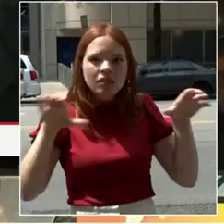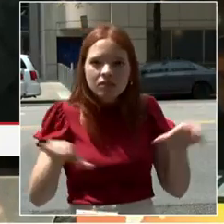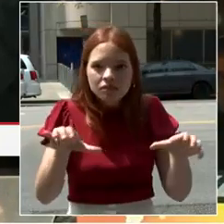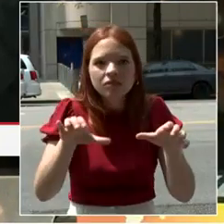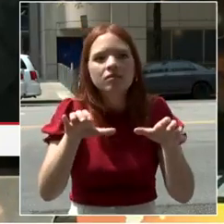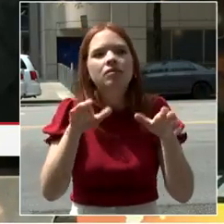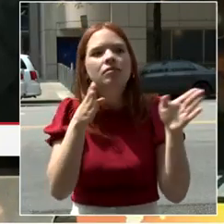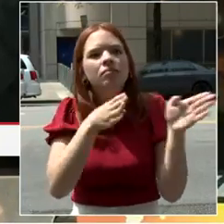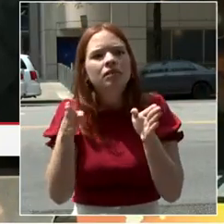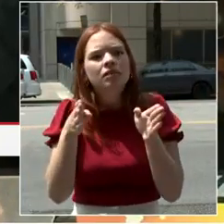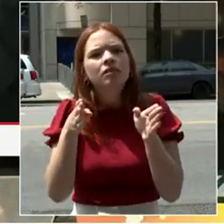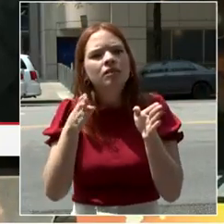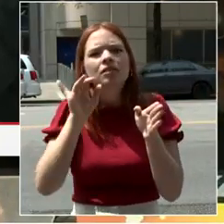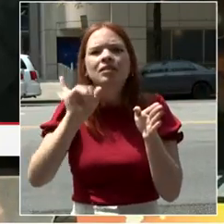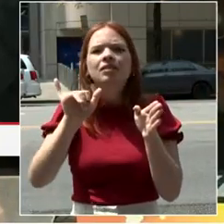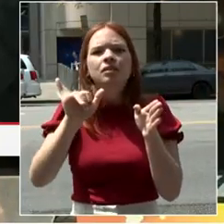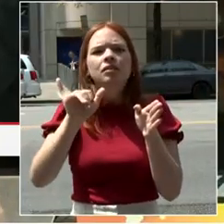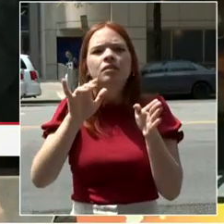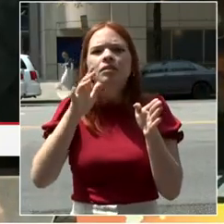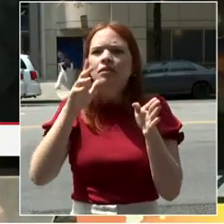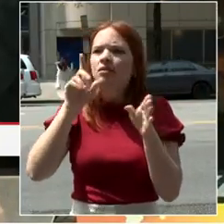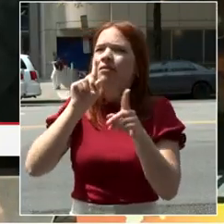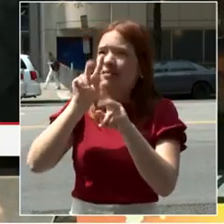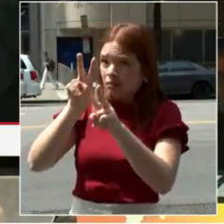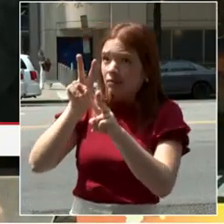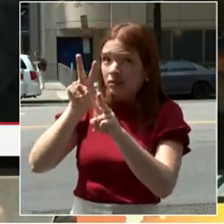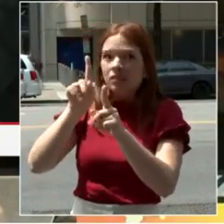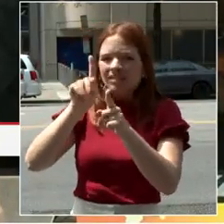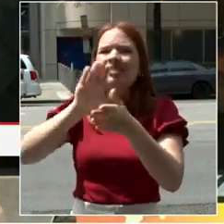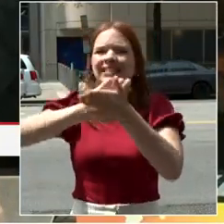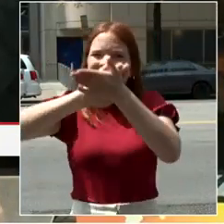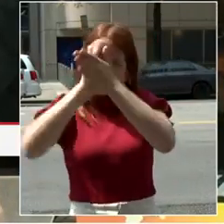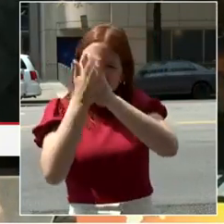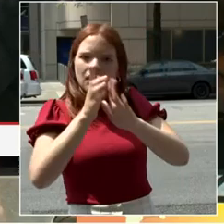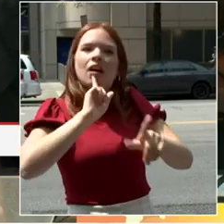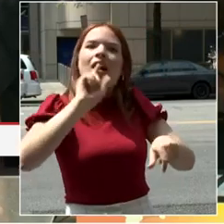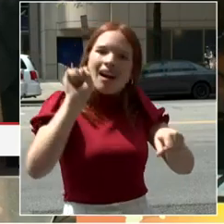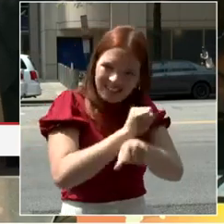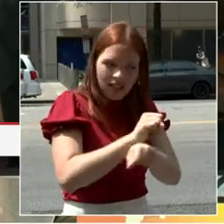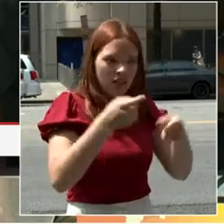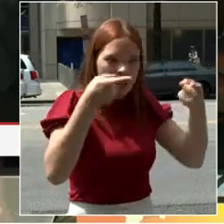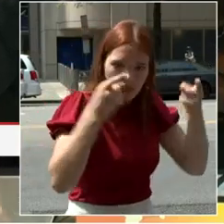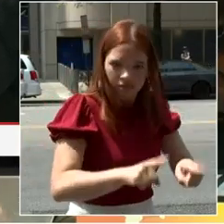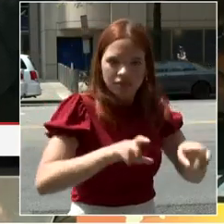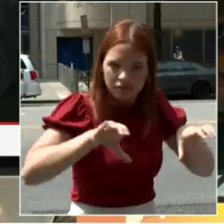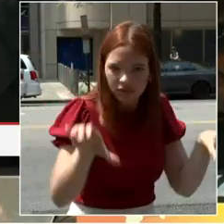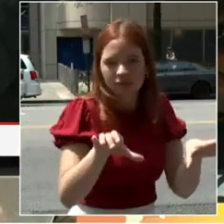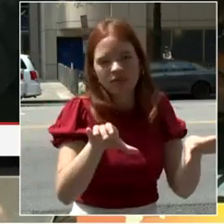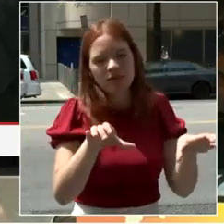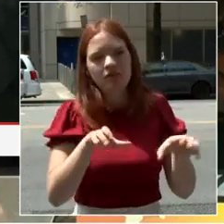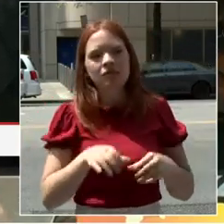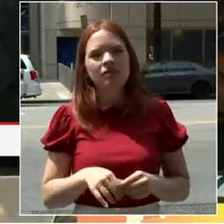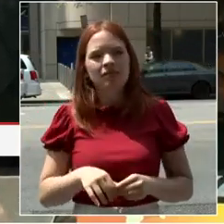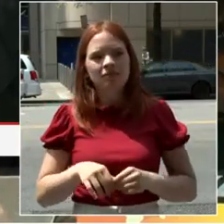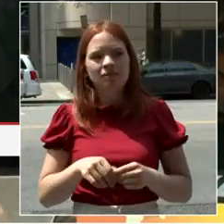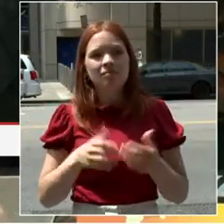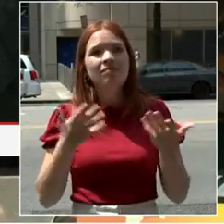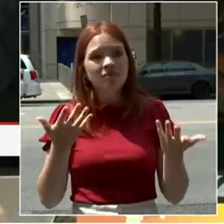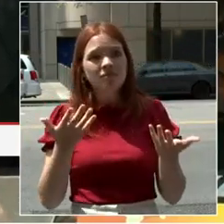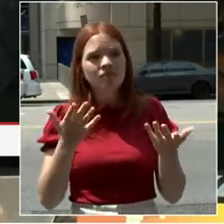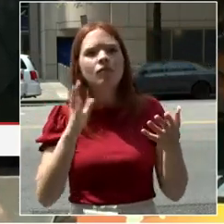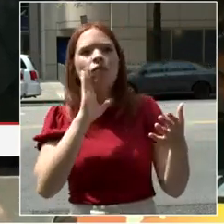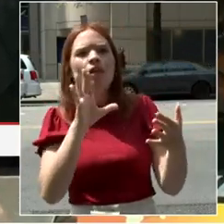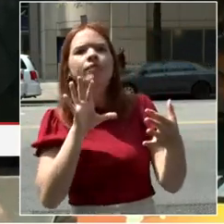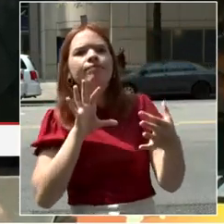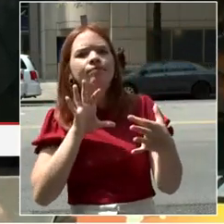I'm here to talk to you a little bit about that. On the broad scale, it's going to align with the mayor's comeback plan,